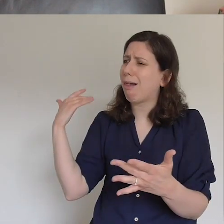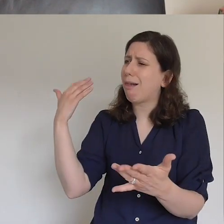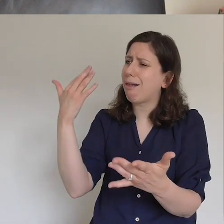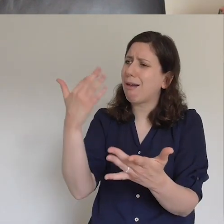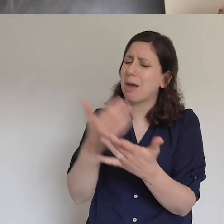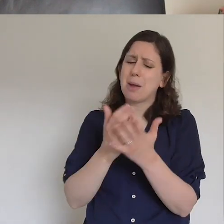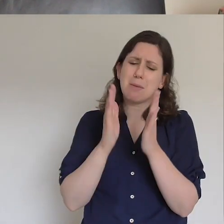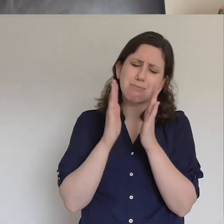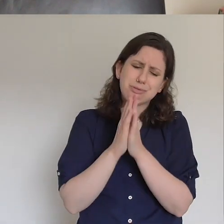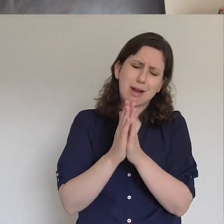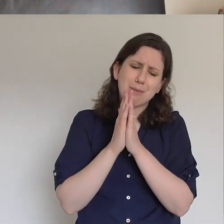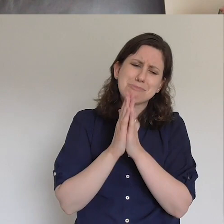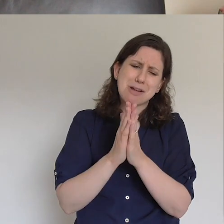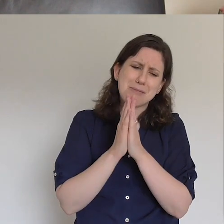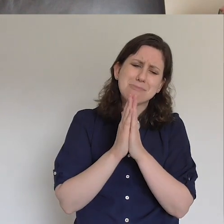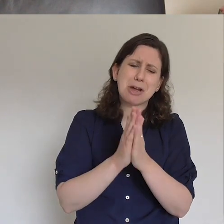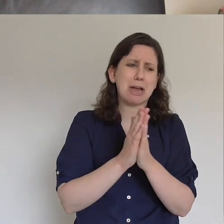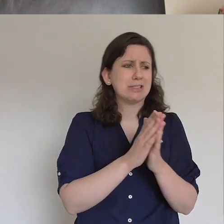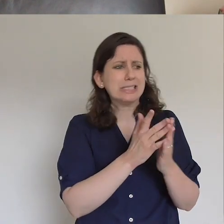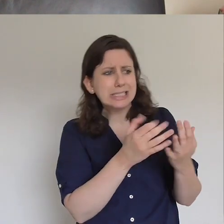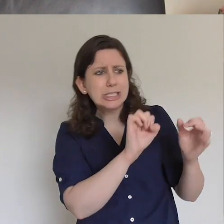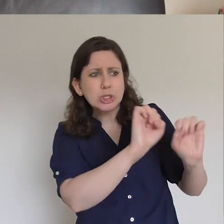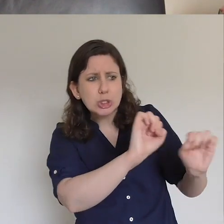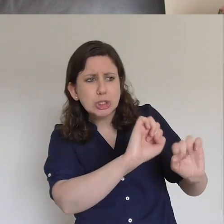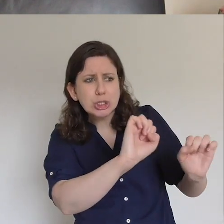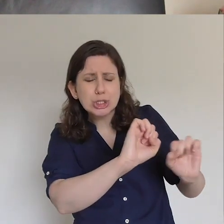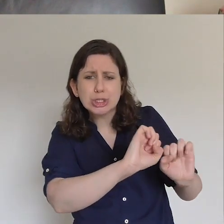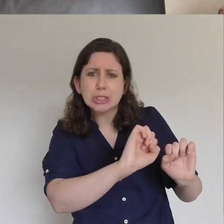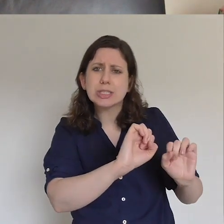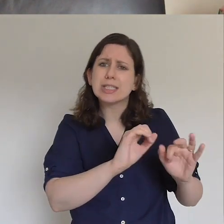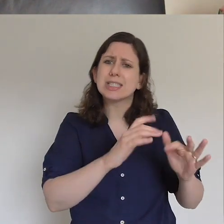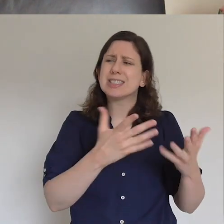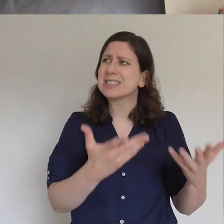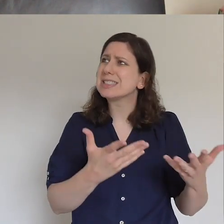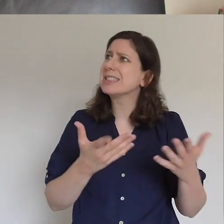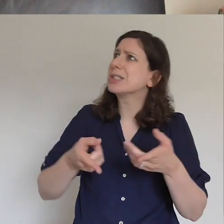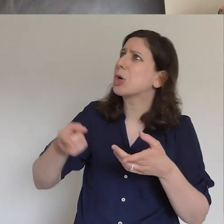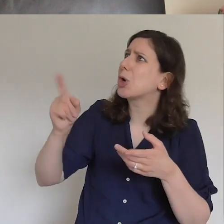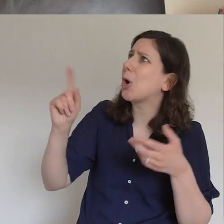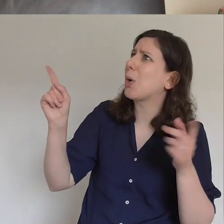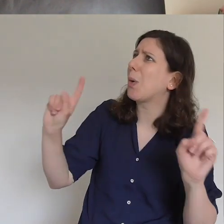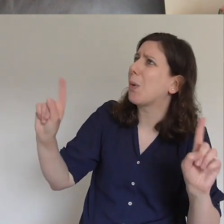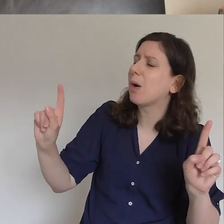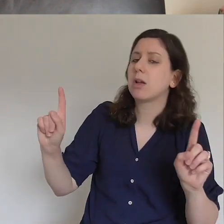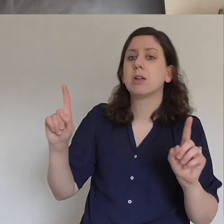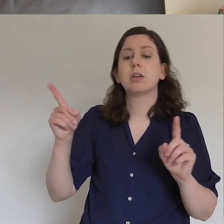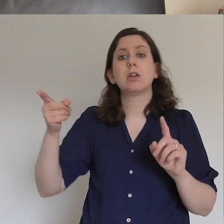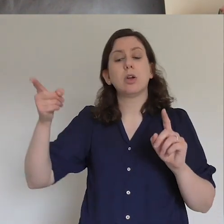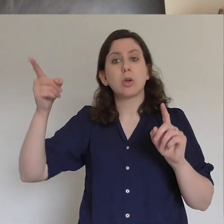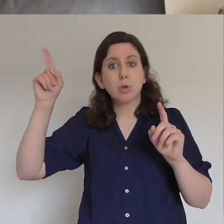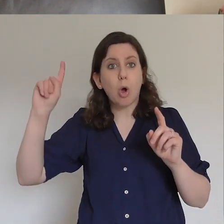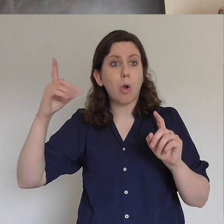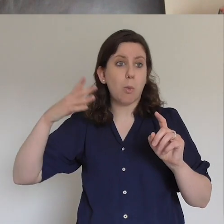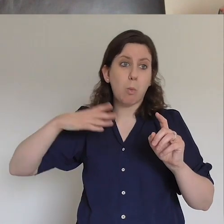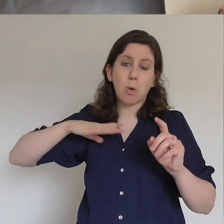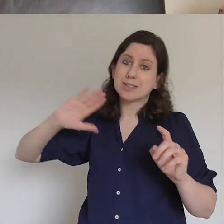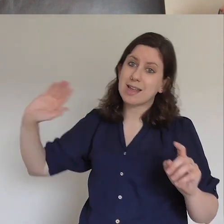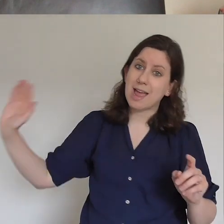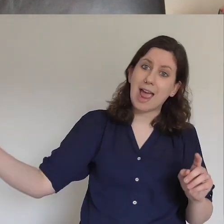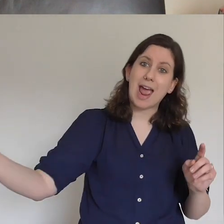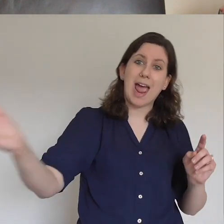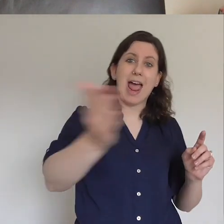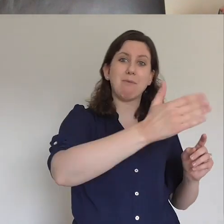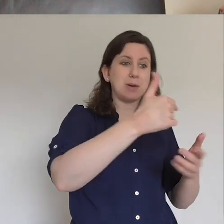but this reality that our God is all powerful and that he wants to draw every single person into his kingdom and